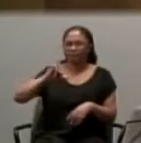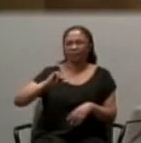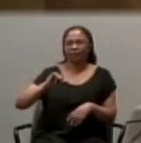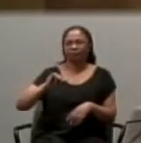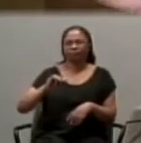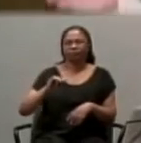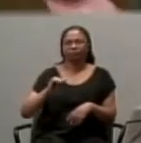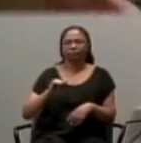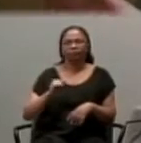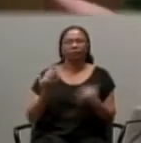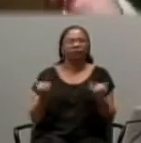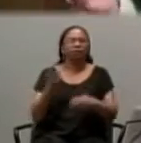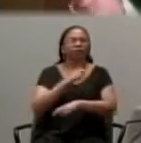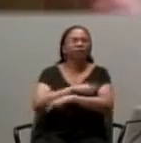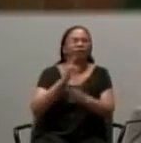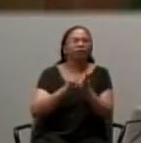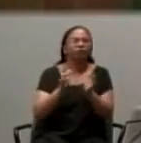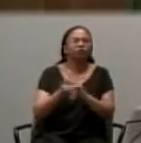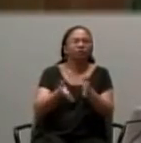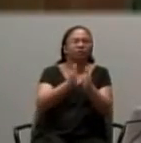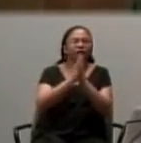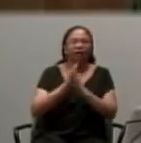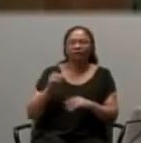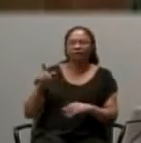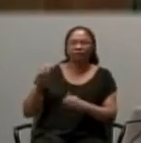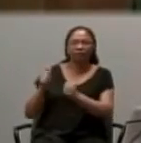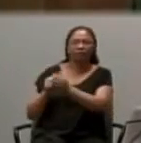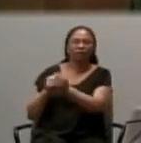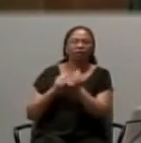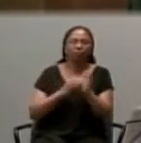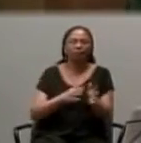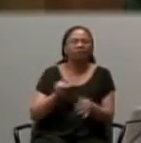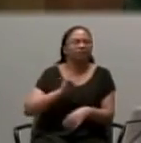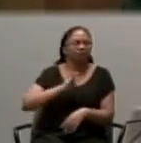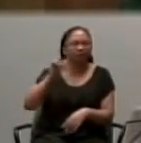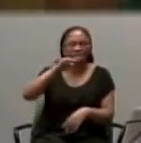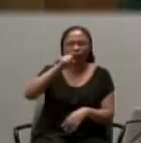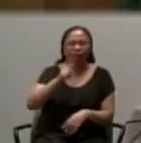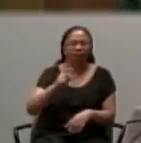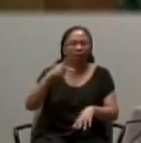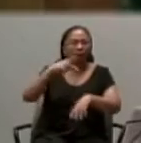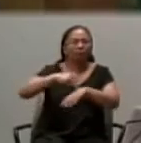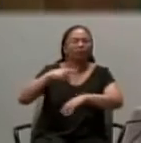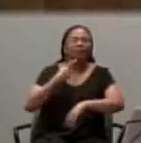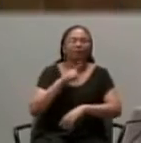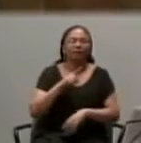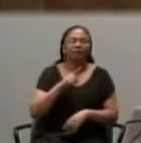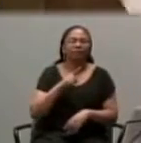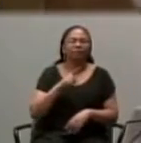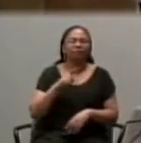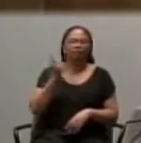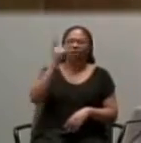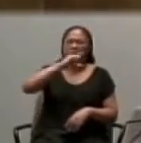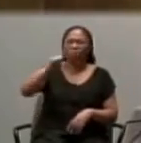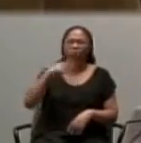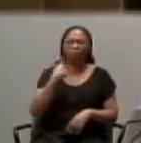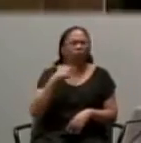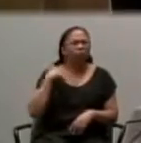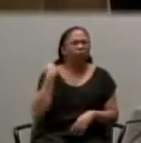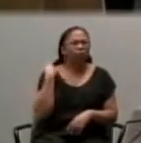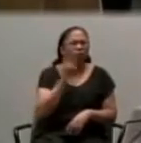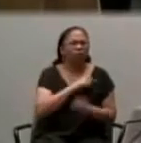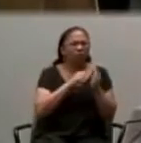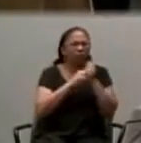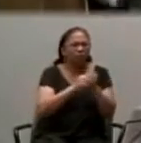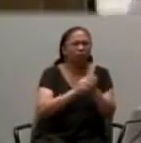Jesus is asking the apostles, Well, so who are going to listen to? And Peter answers, Lord, who shall we go to? You are the